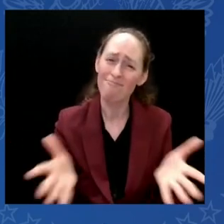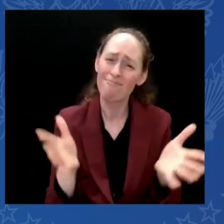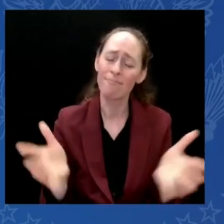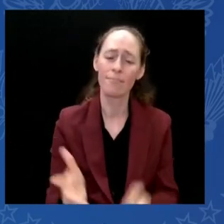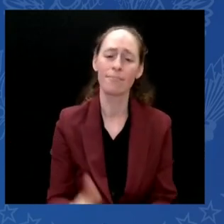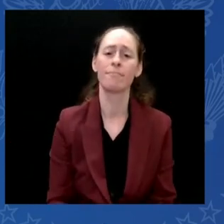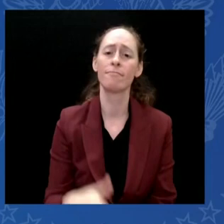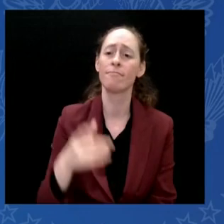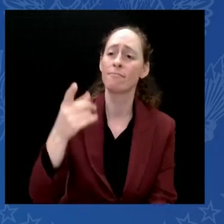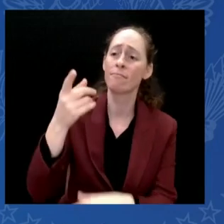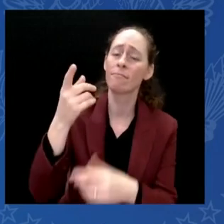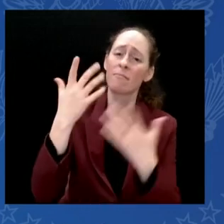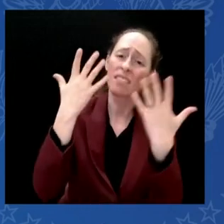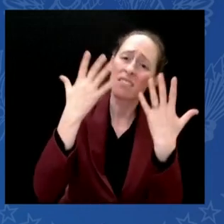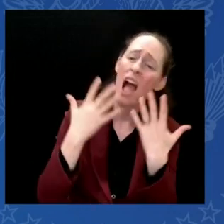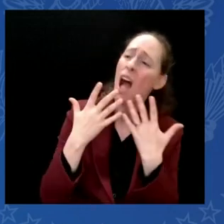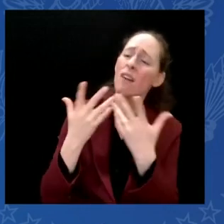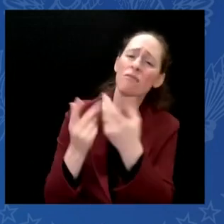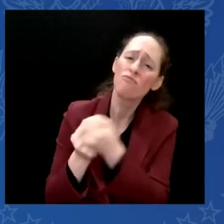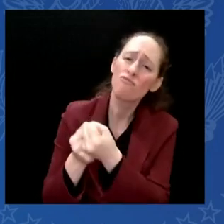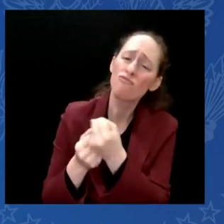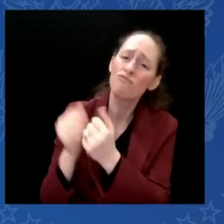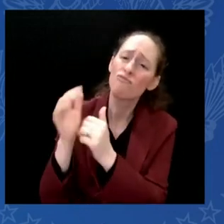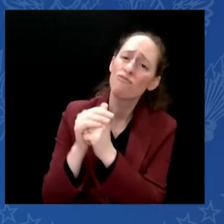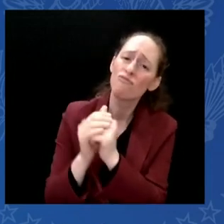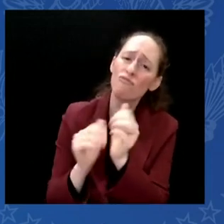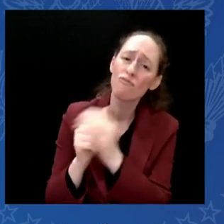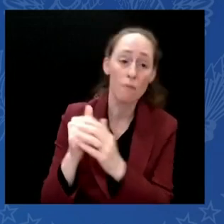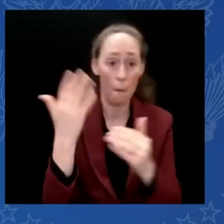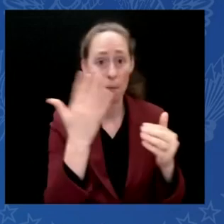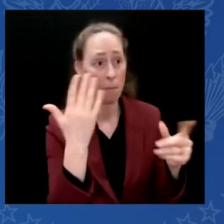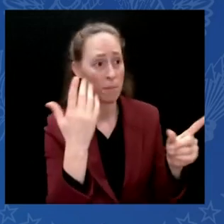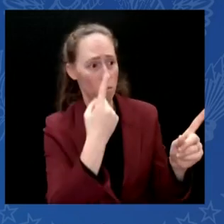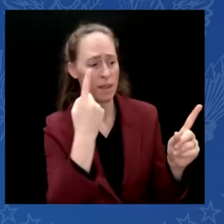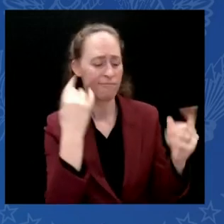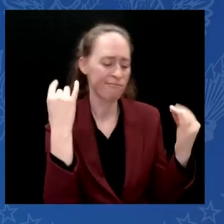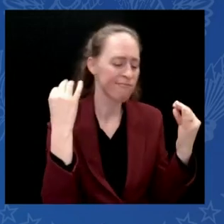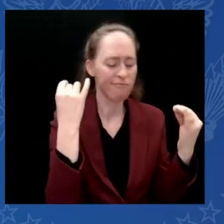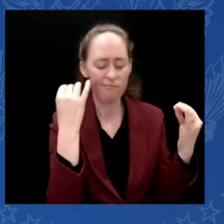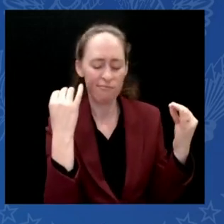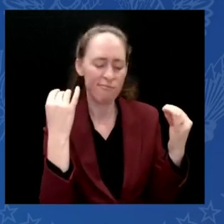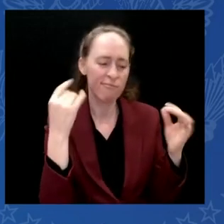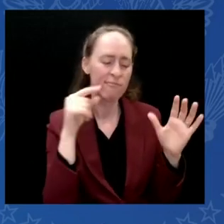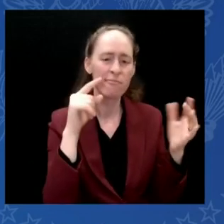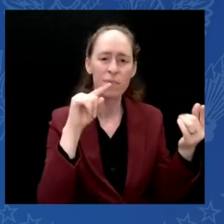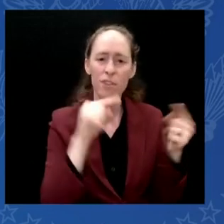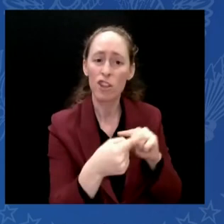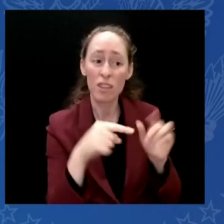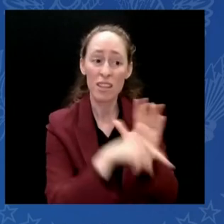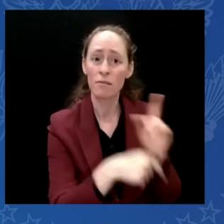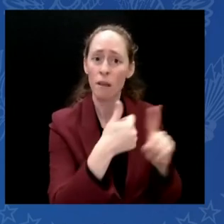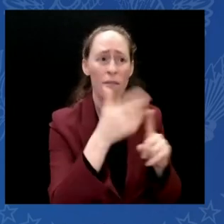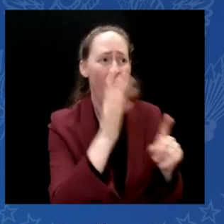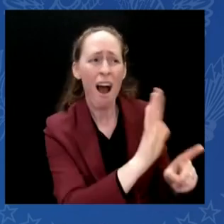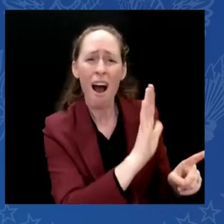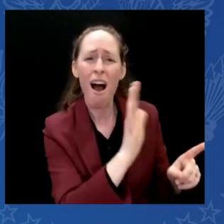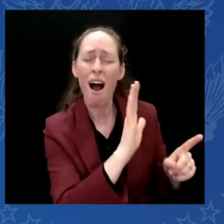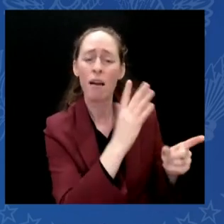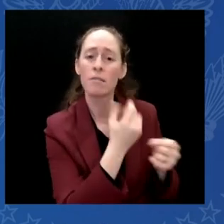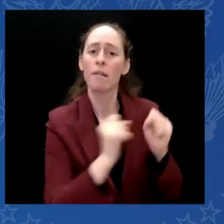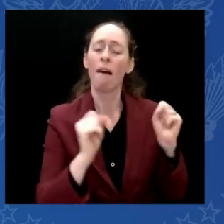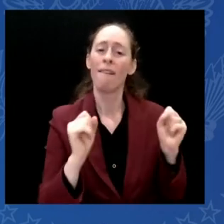So this Christmas, let's spread a little kindness. This Christmas, let's be that helping hand, that strong shoulder,